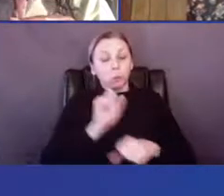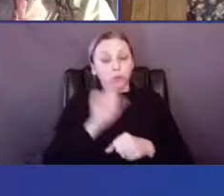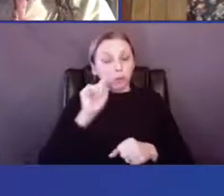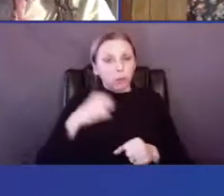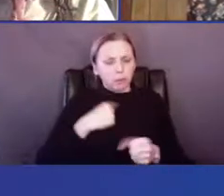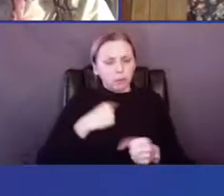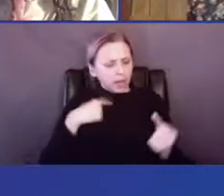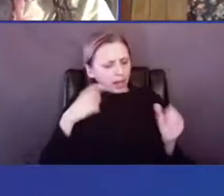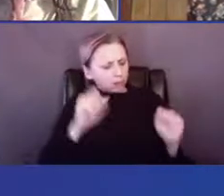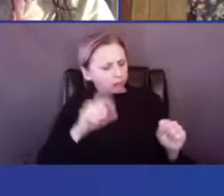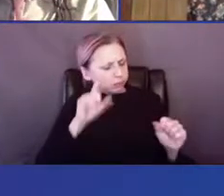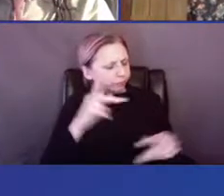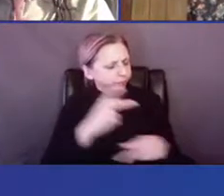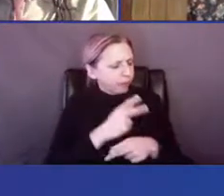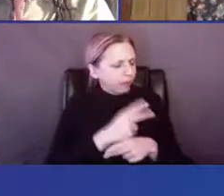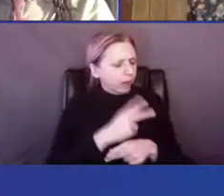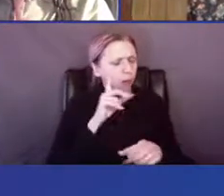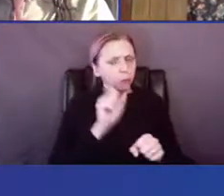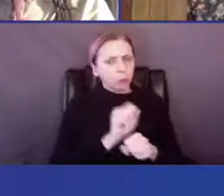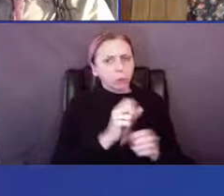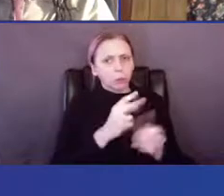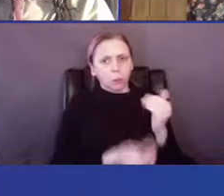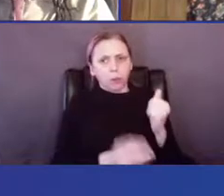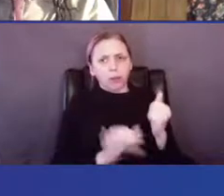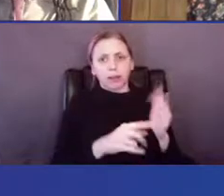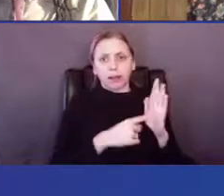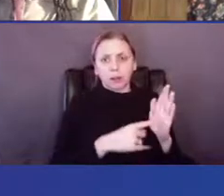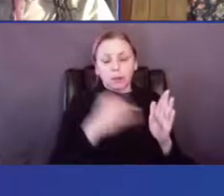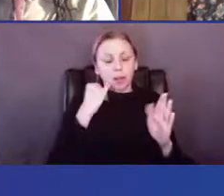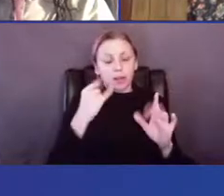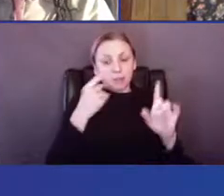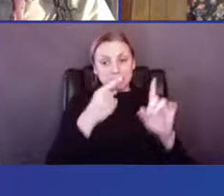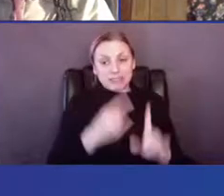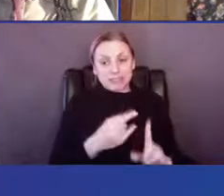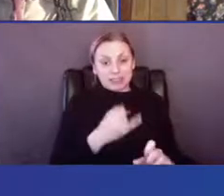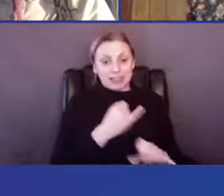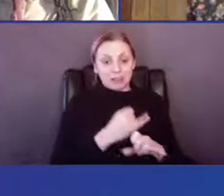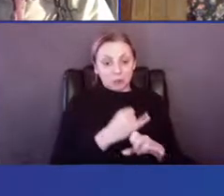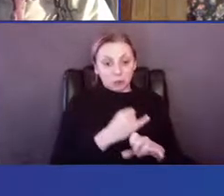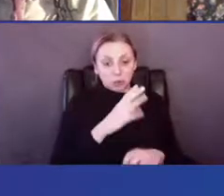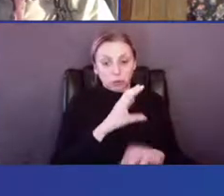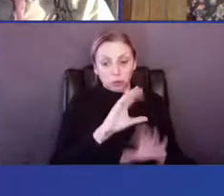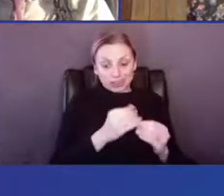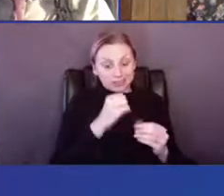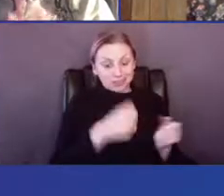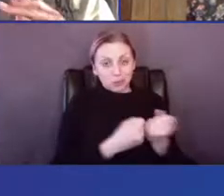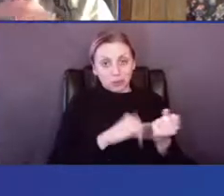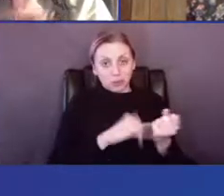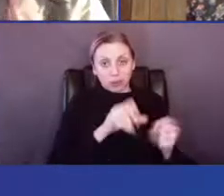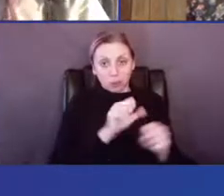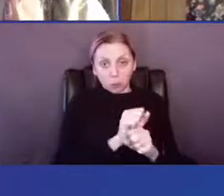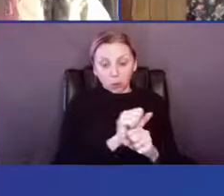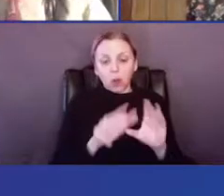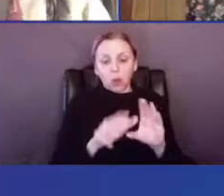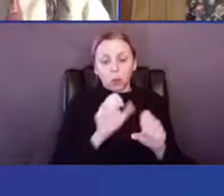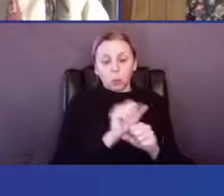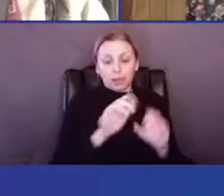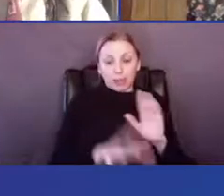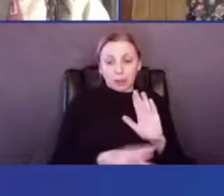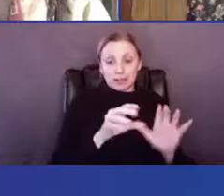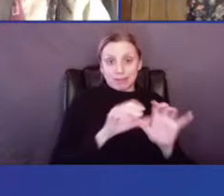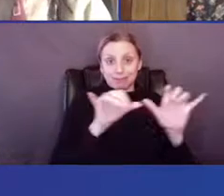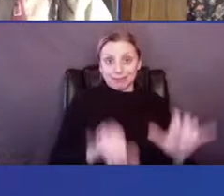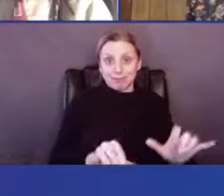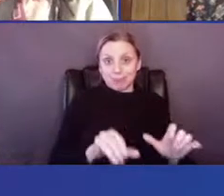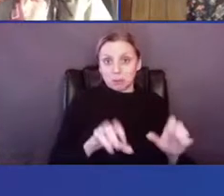of both that if certain institutions weren't supporting the work working outside, but I thought